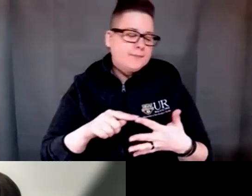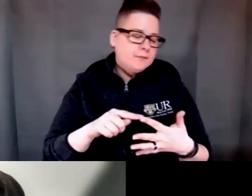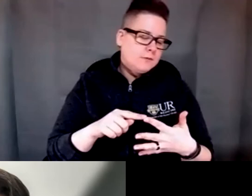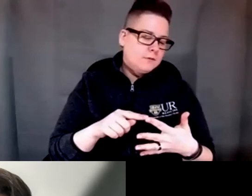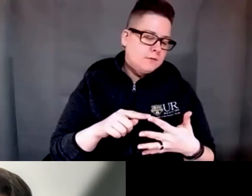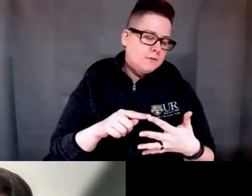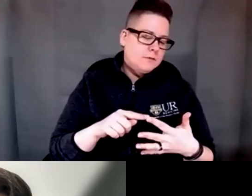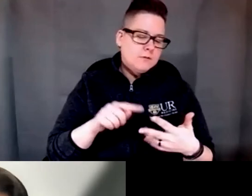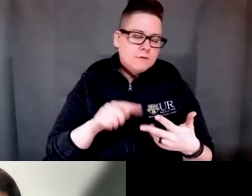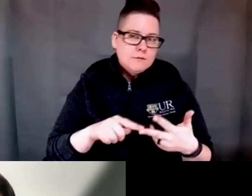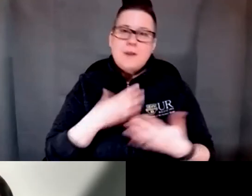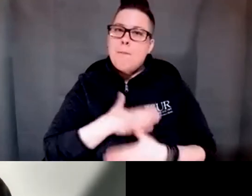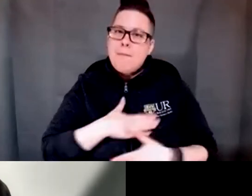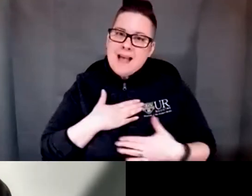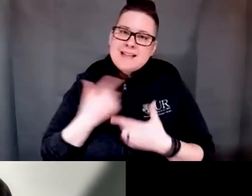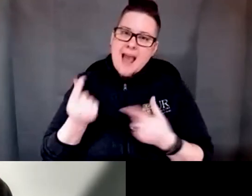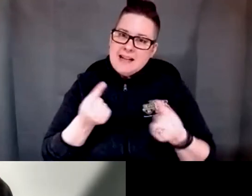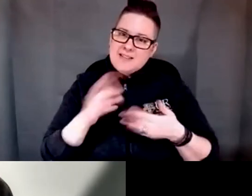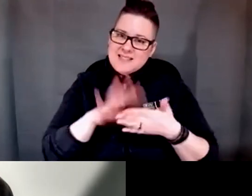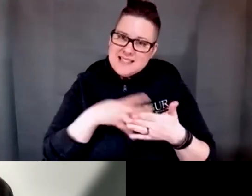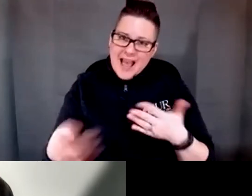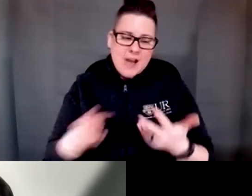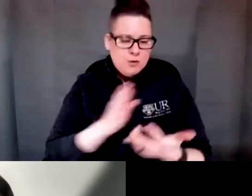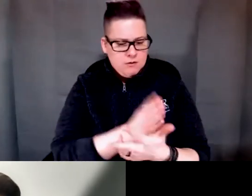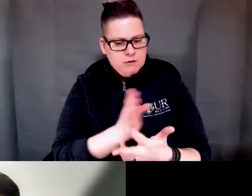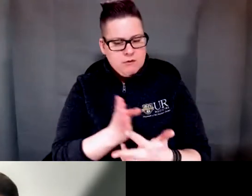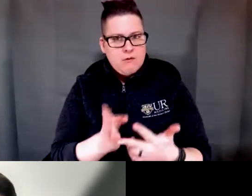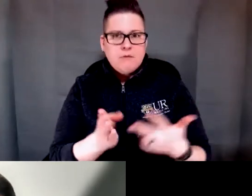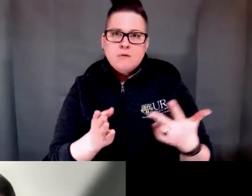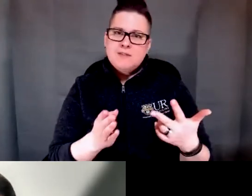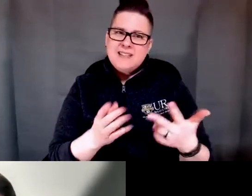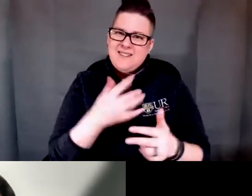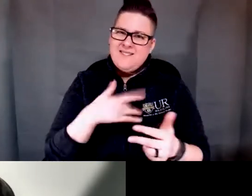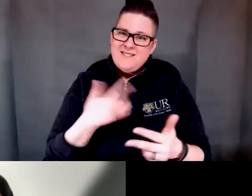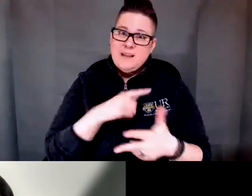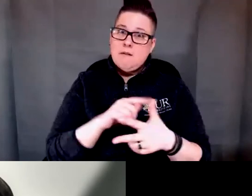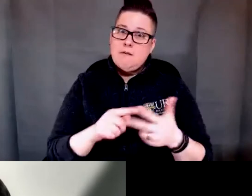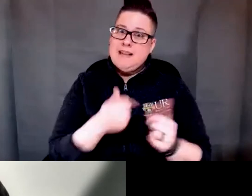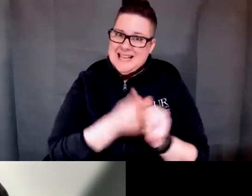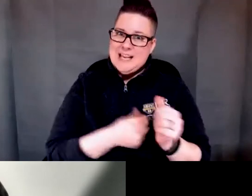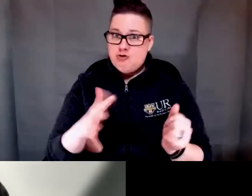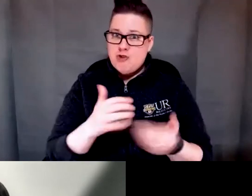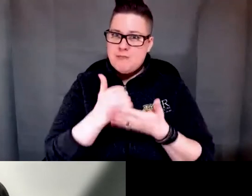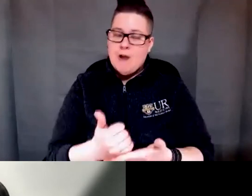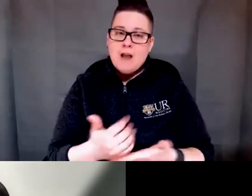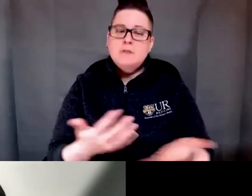and then the pleasant activities scheduling itself also an intervention for depression thoughts on